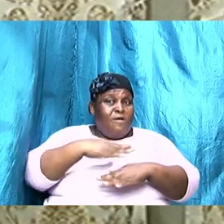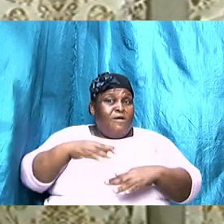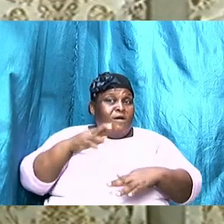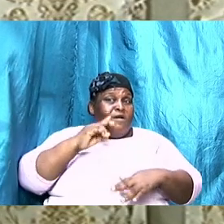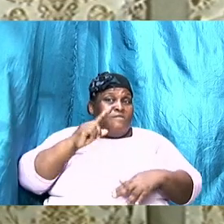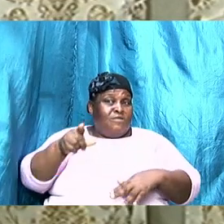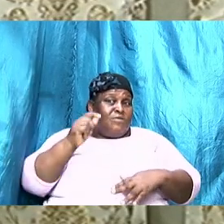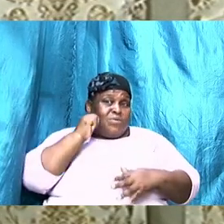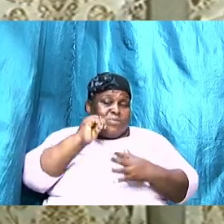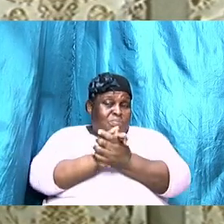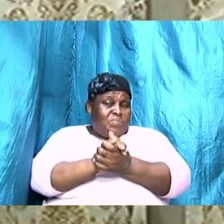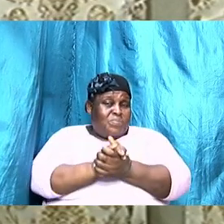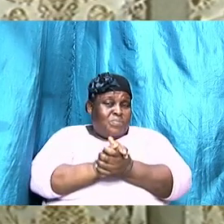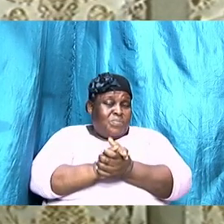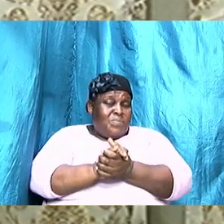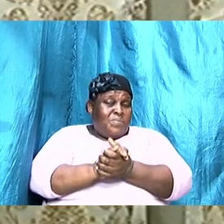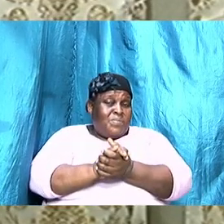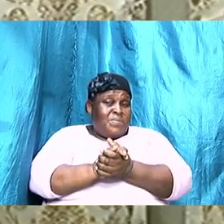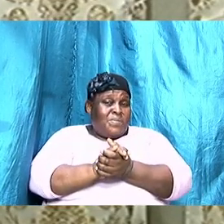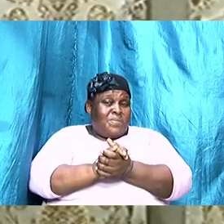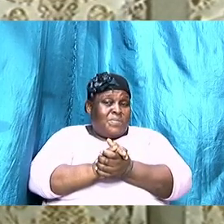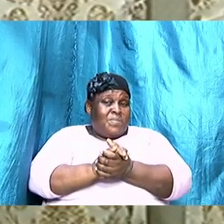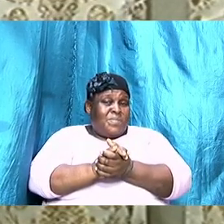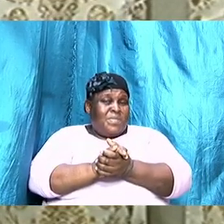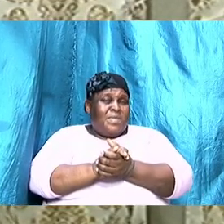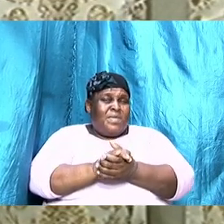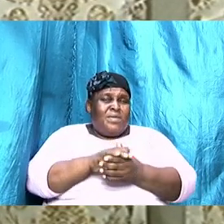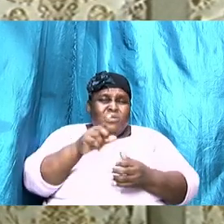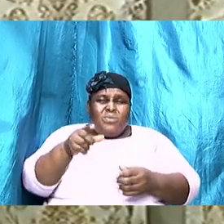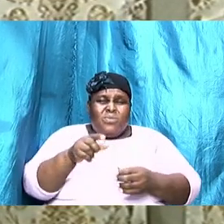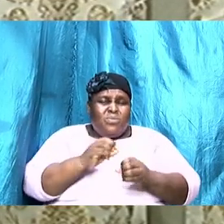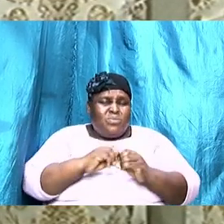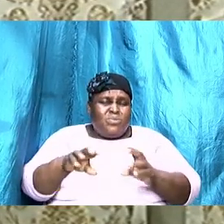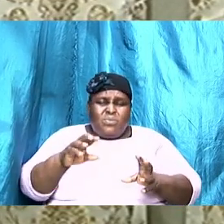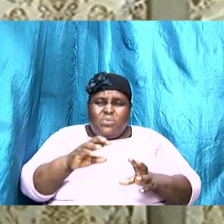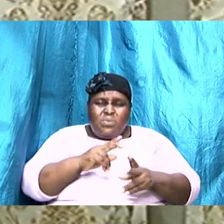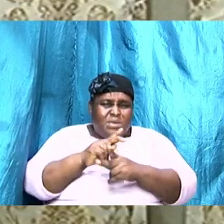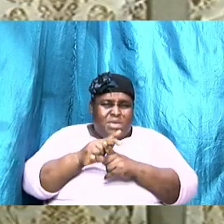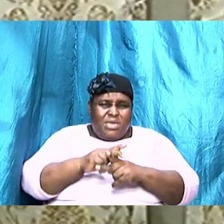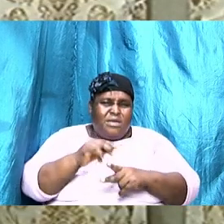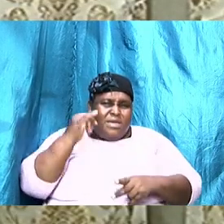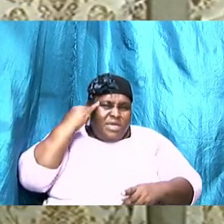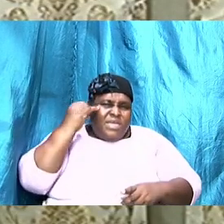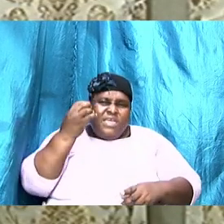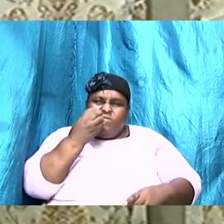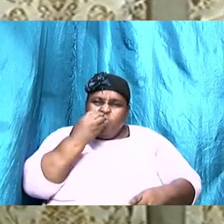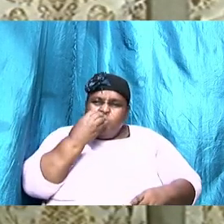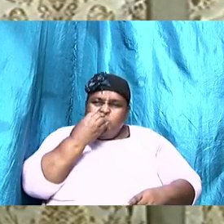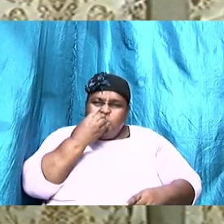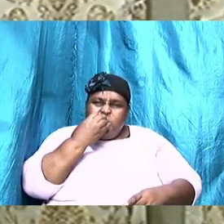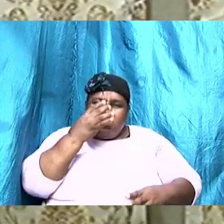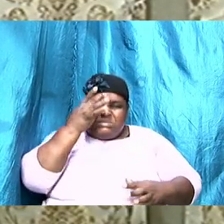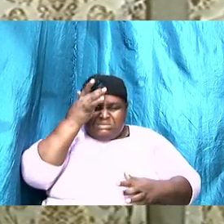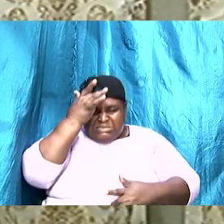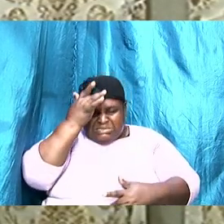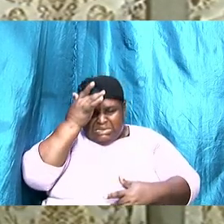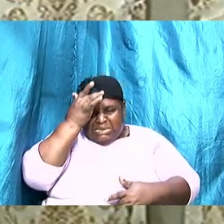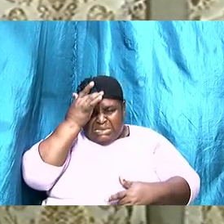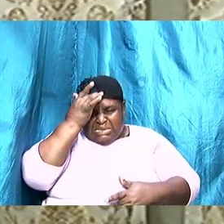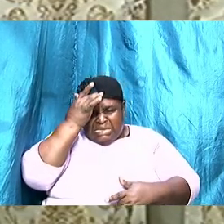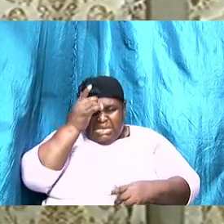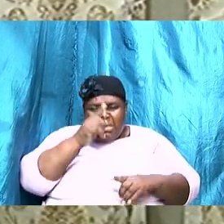your name be over this person and you don't care if they eat you don't care if they're sick and